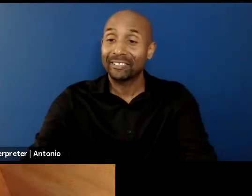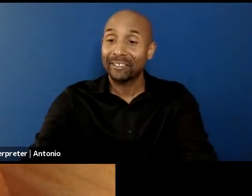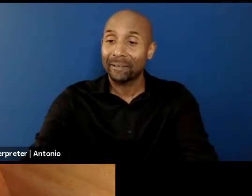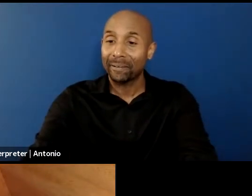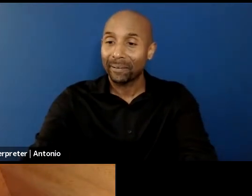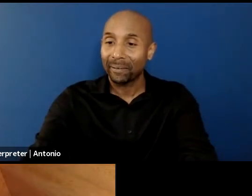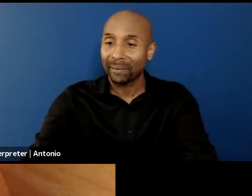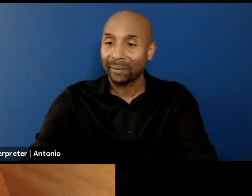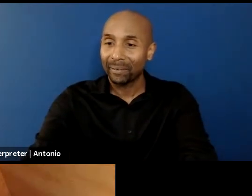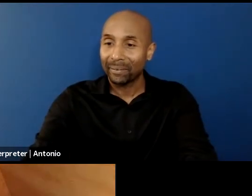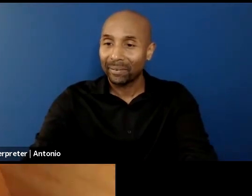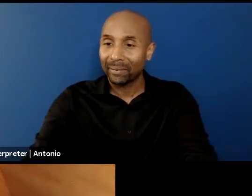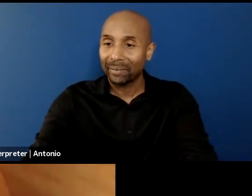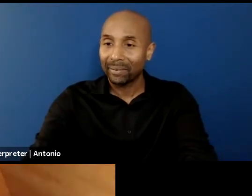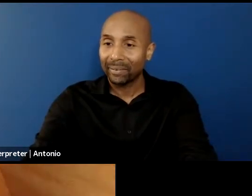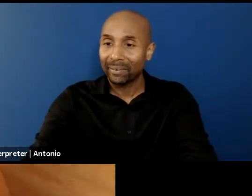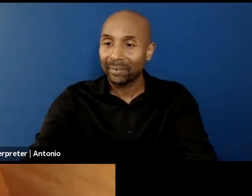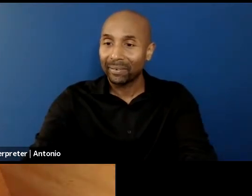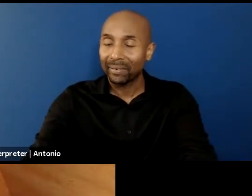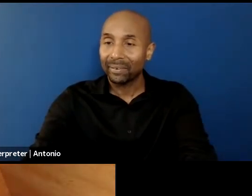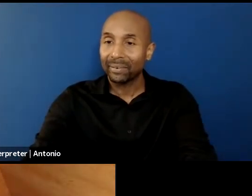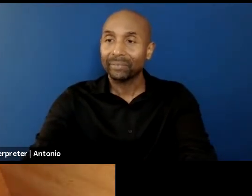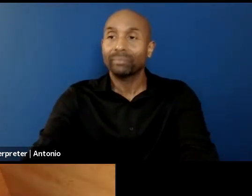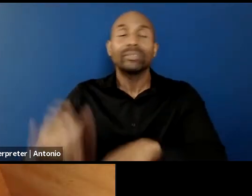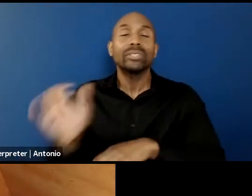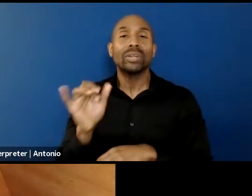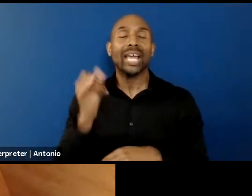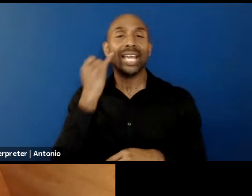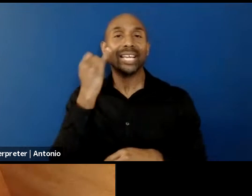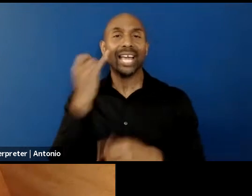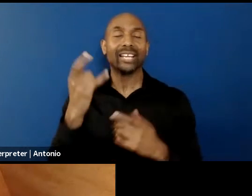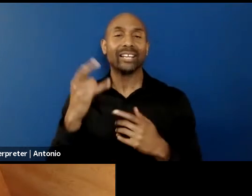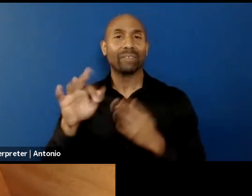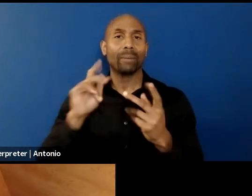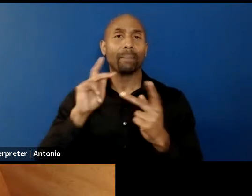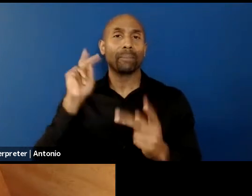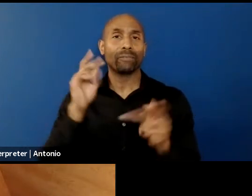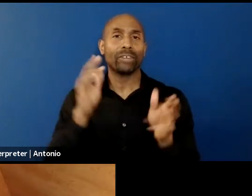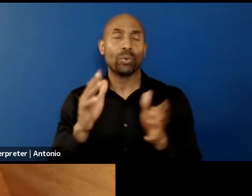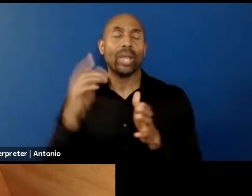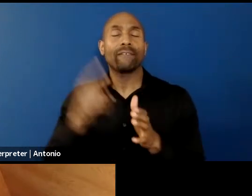of just being a role model, how to